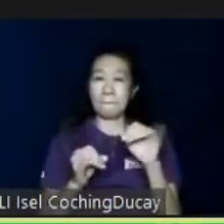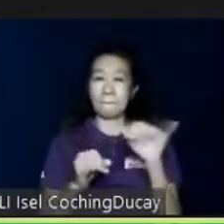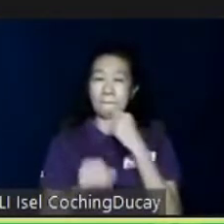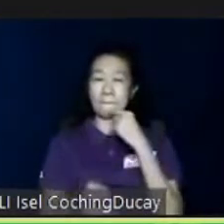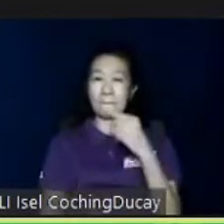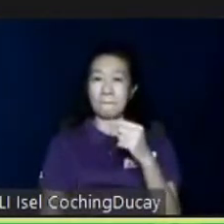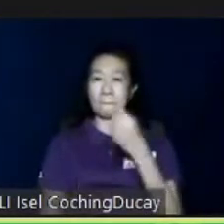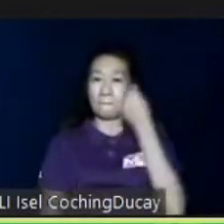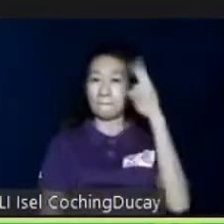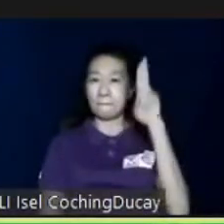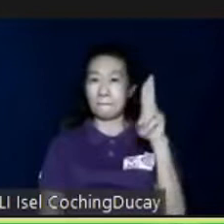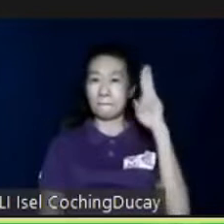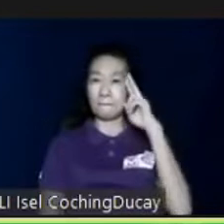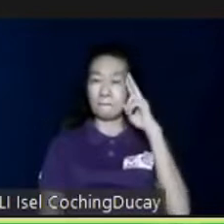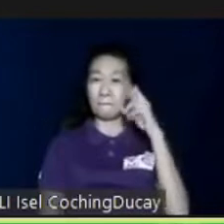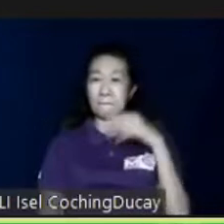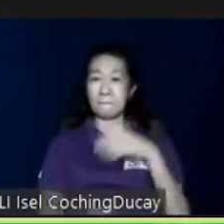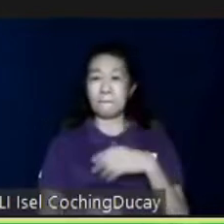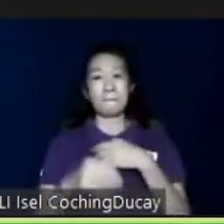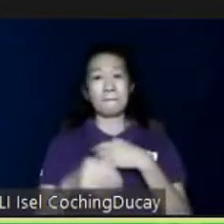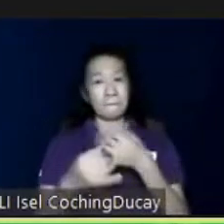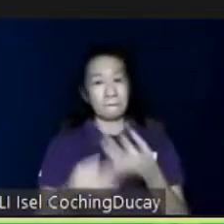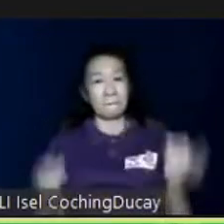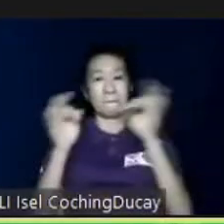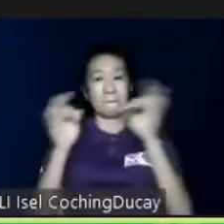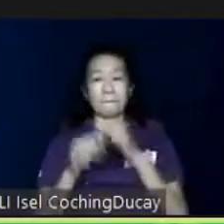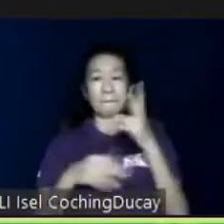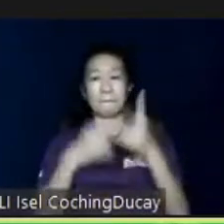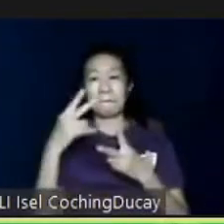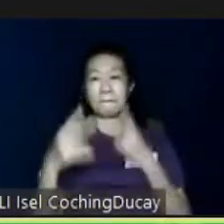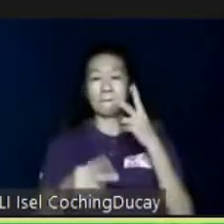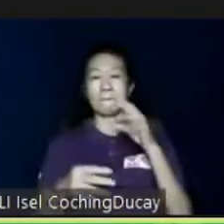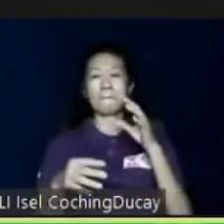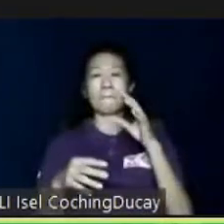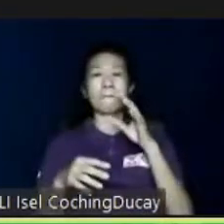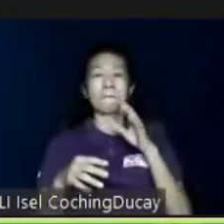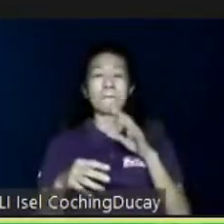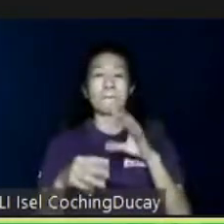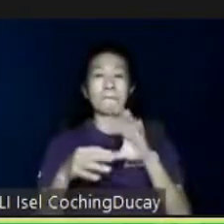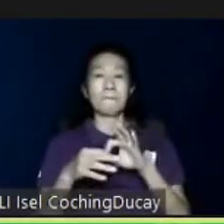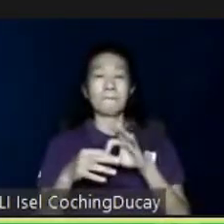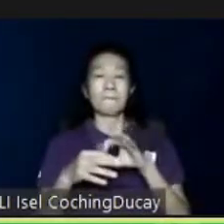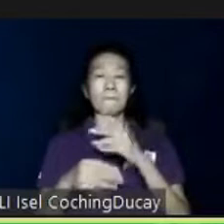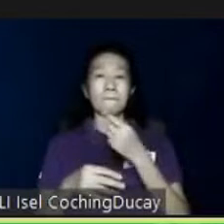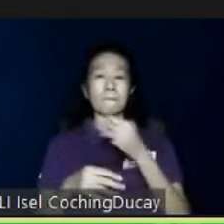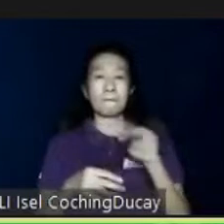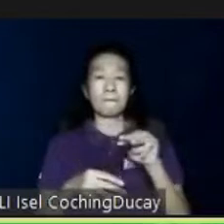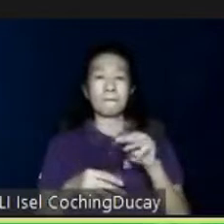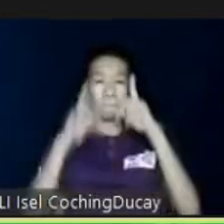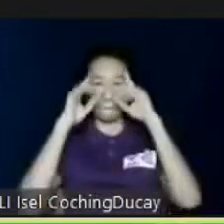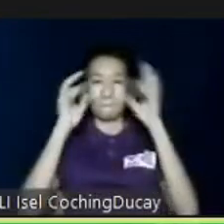is very important to follow the voice of the person on the autism spectrum. They are the ones who will decide